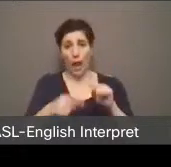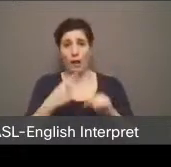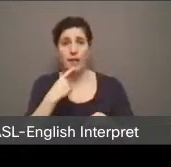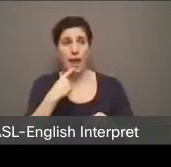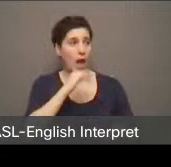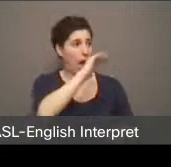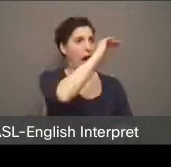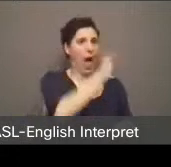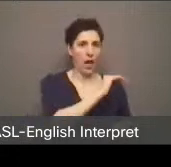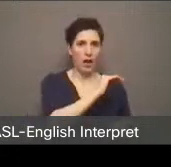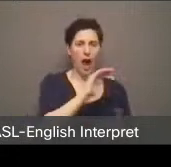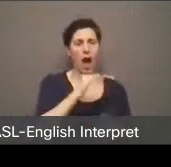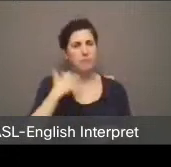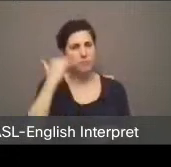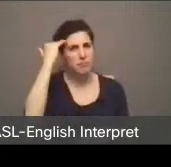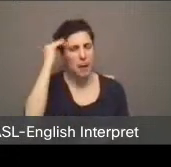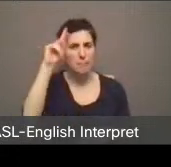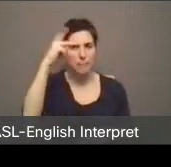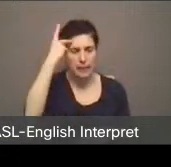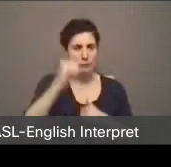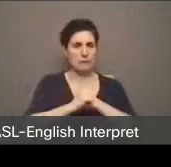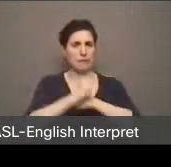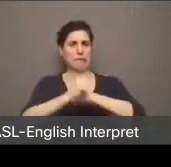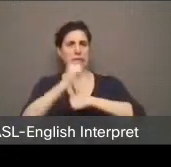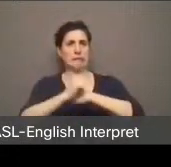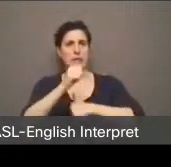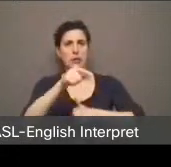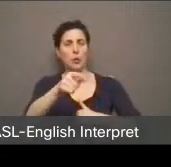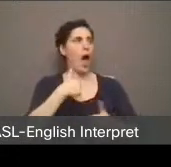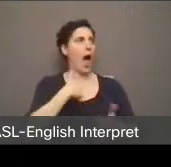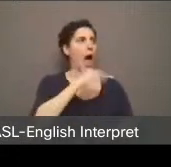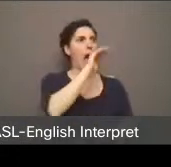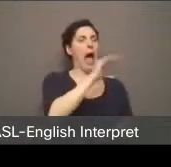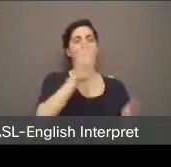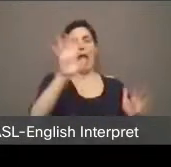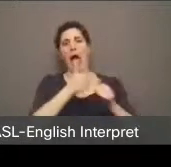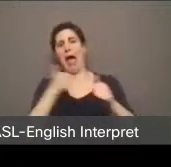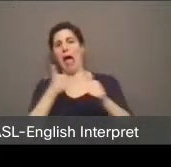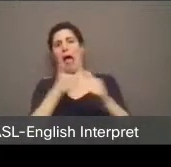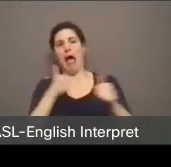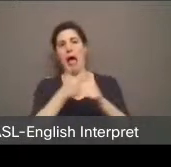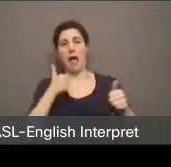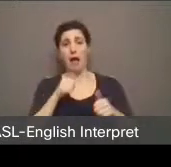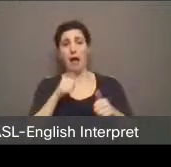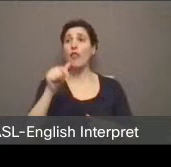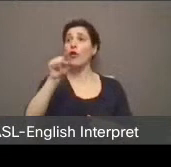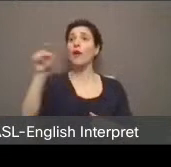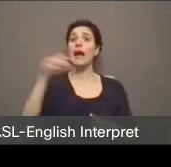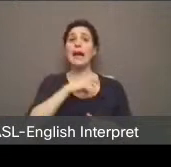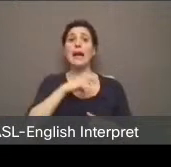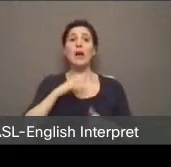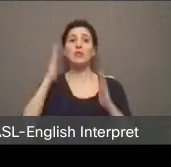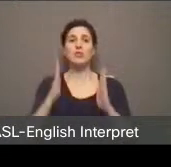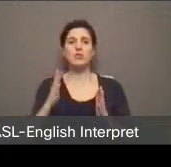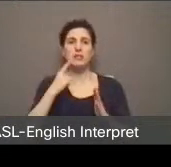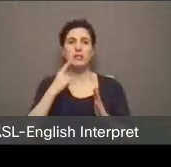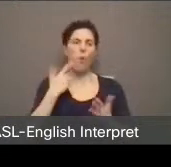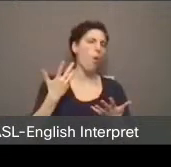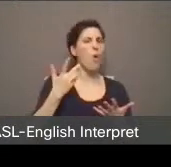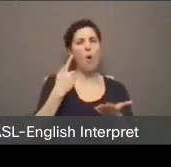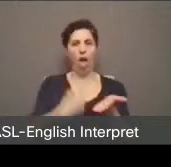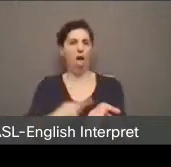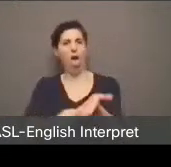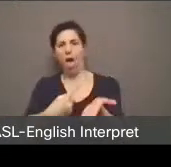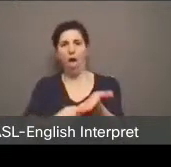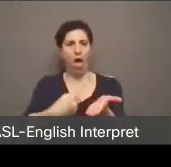defunding is politically dangerous, which dissuades any of you from taking real action. Other counselors will blackball your emotions, make your job difficult. It's easier